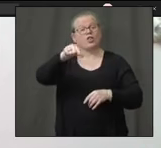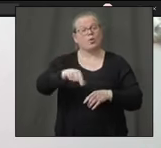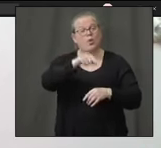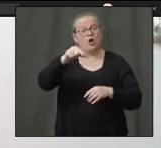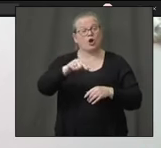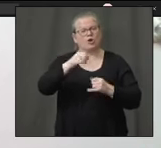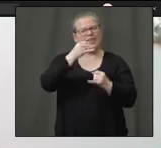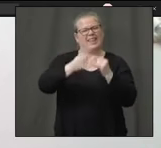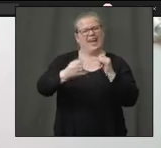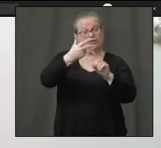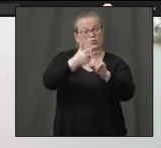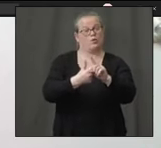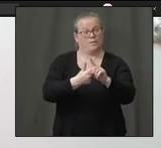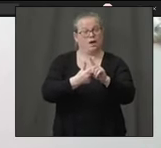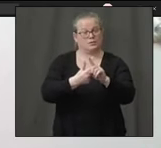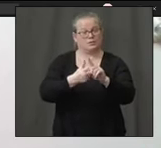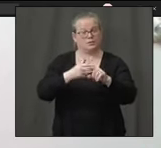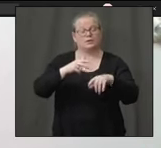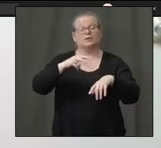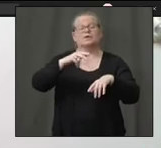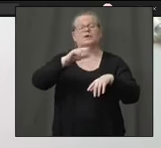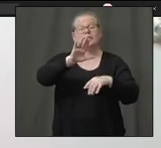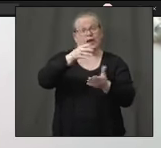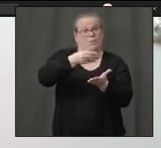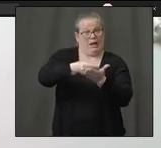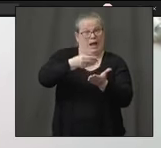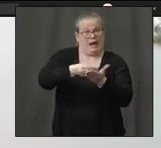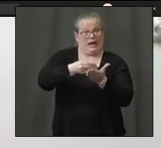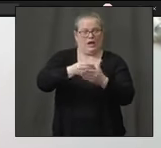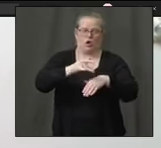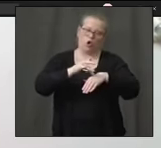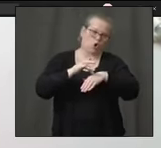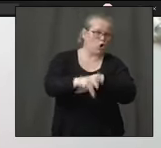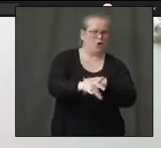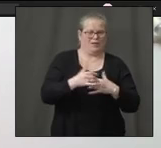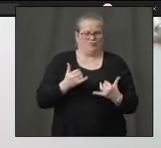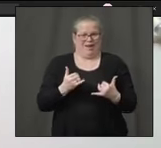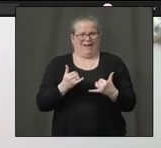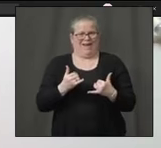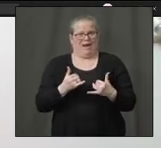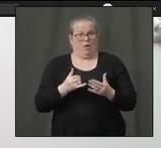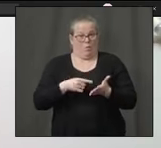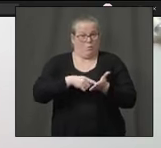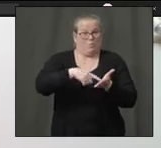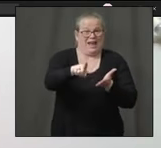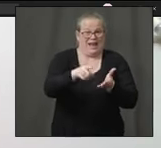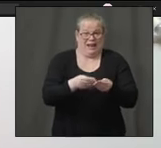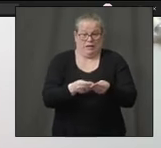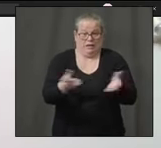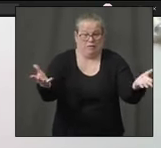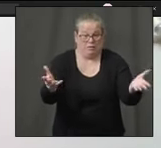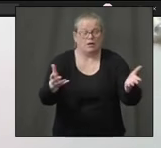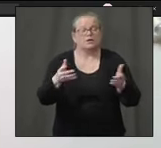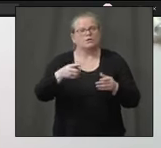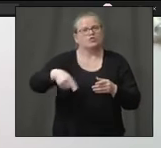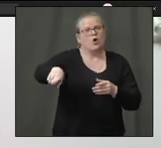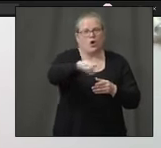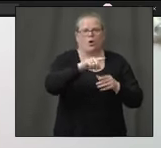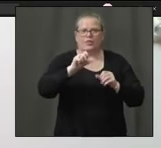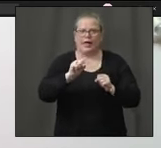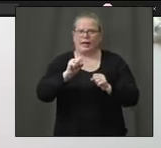and funding to support them during this crisis. We will always continue to have conversations